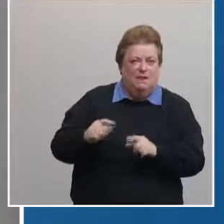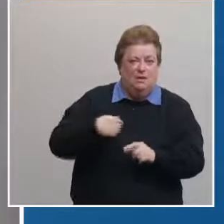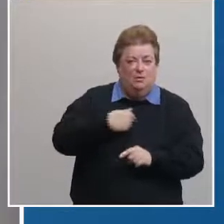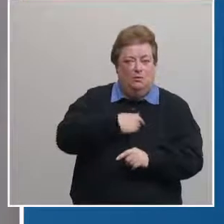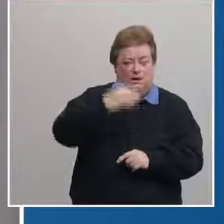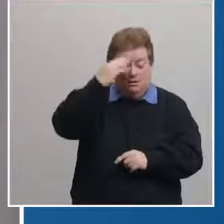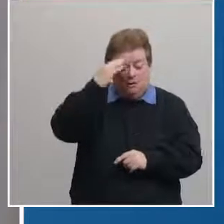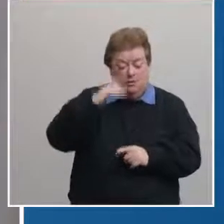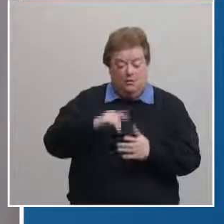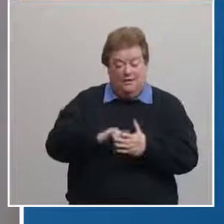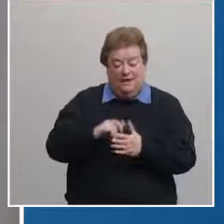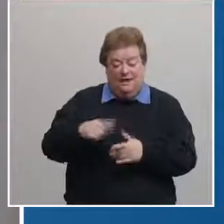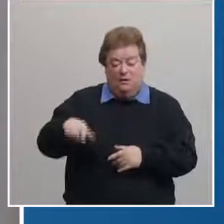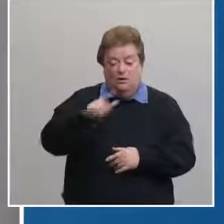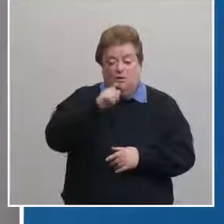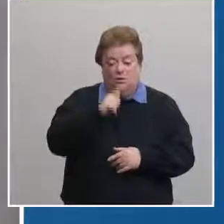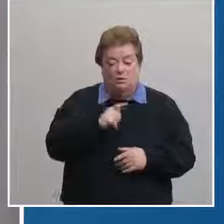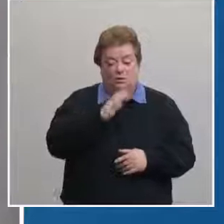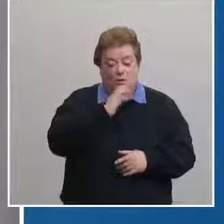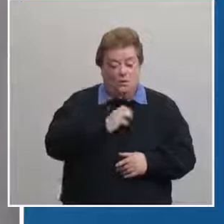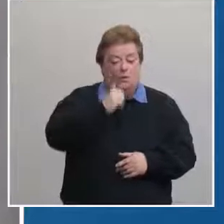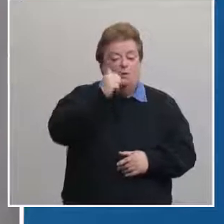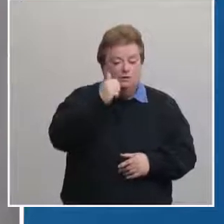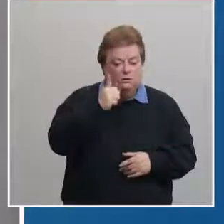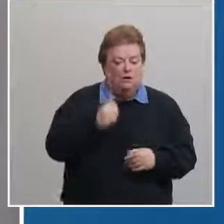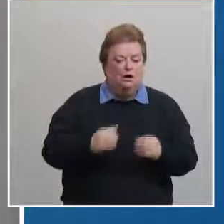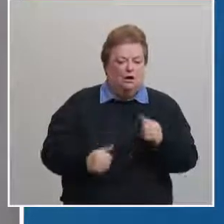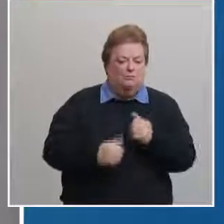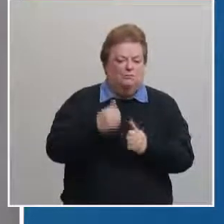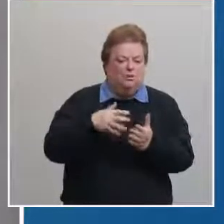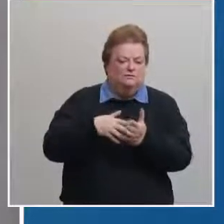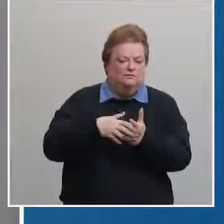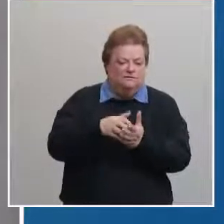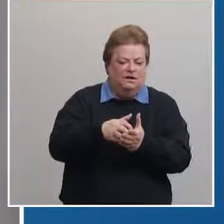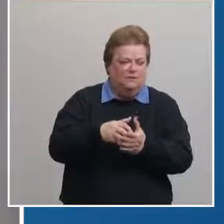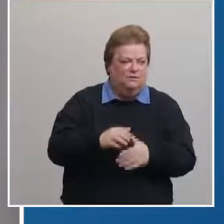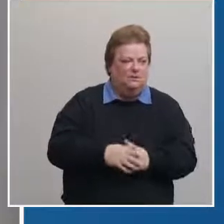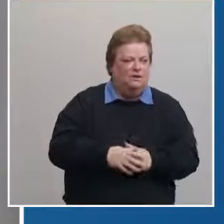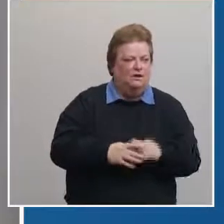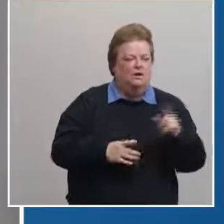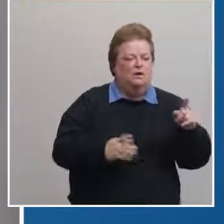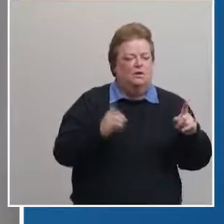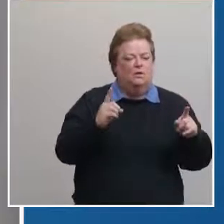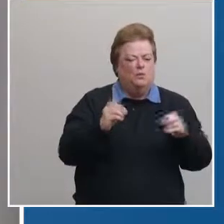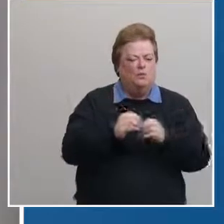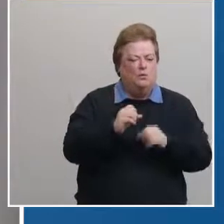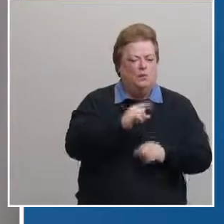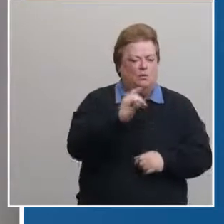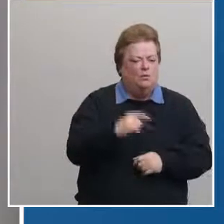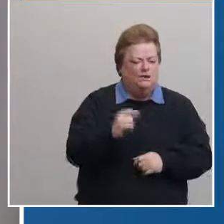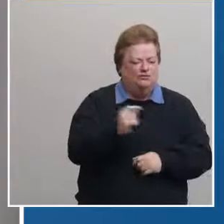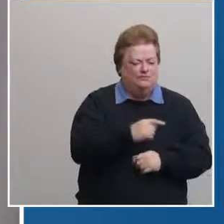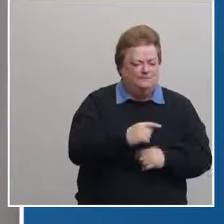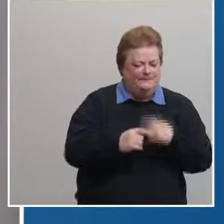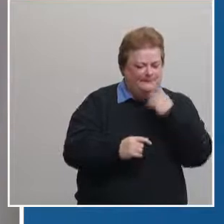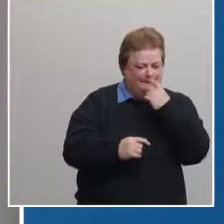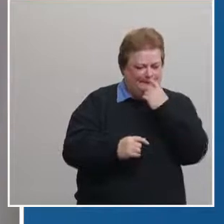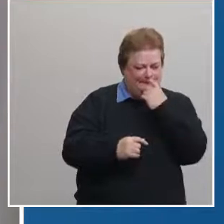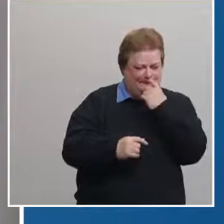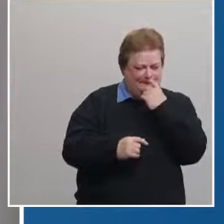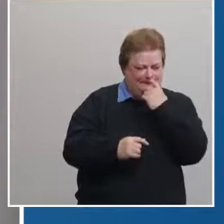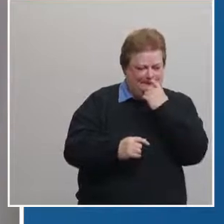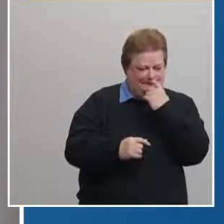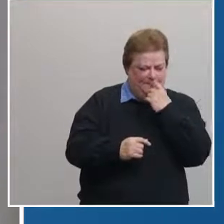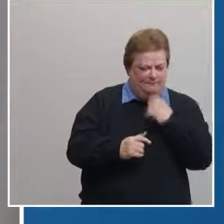individuals are much more vulnerable and then one more follow-up question for you um you guys have talked about